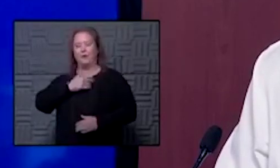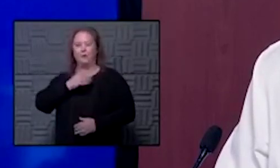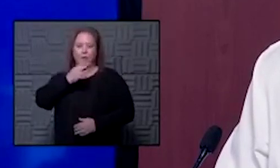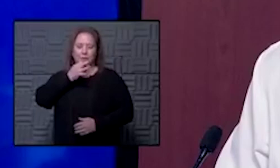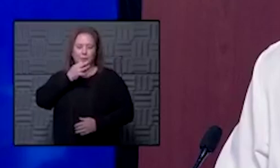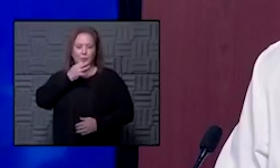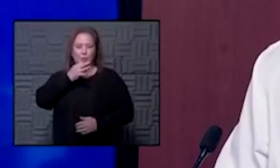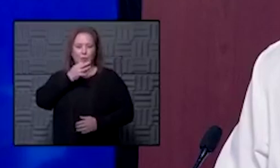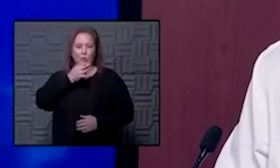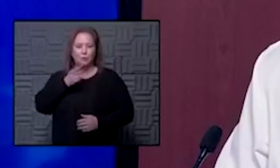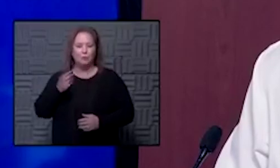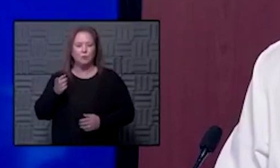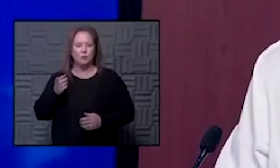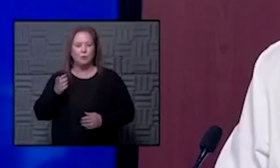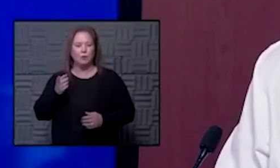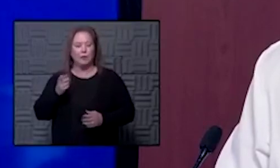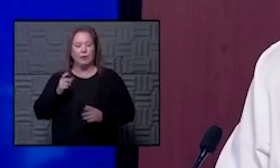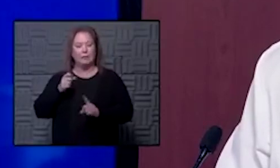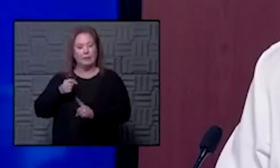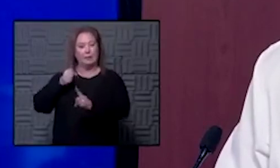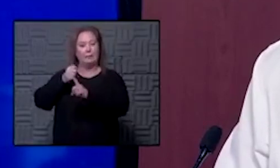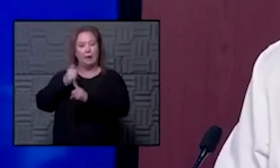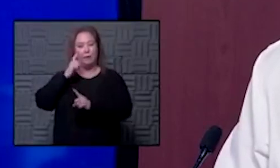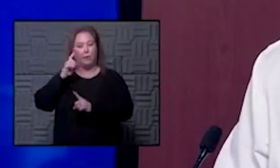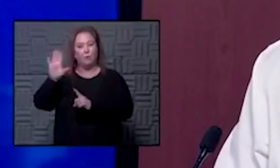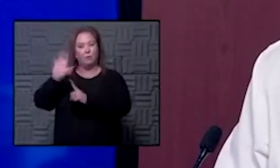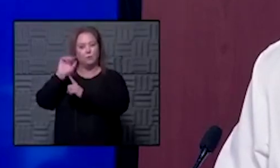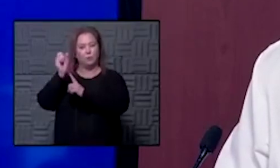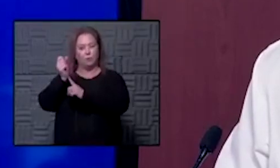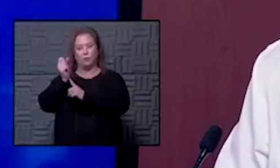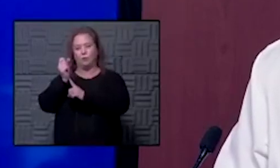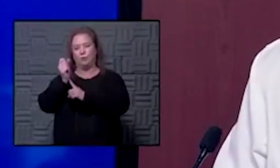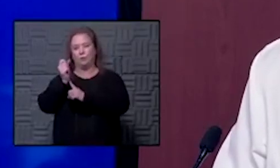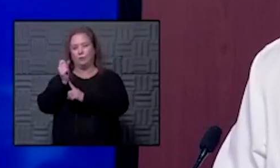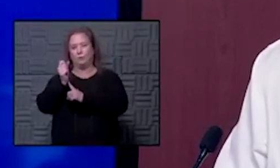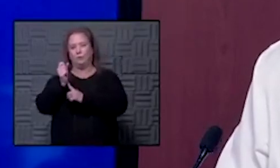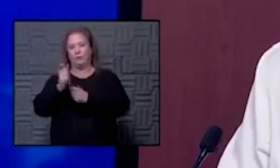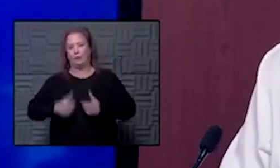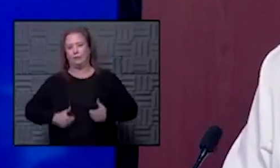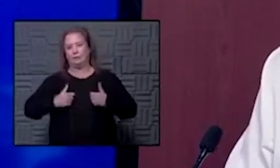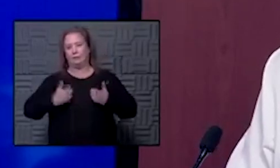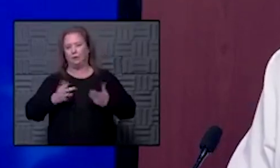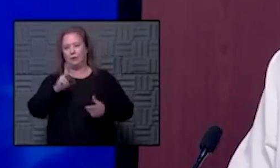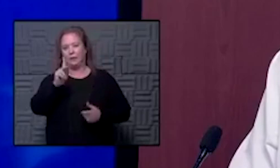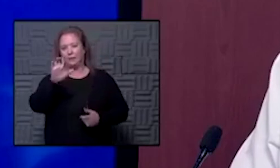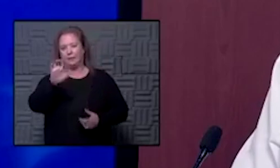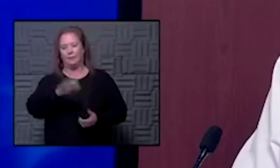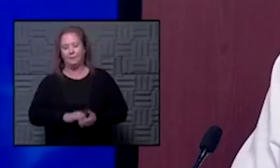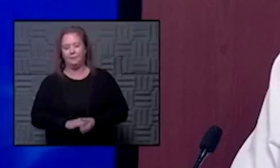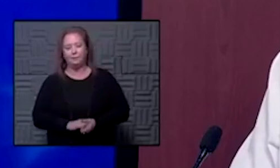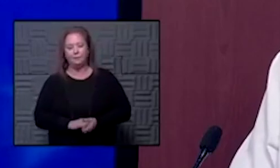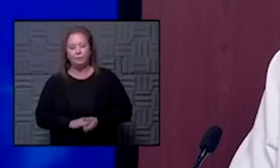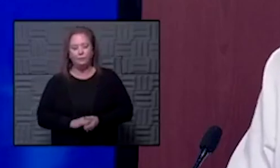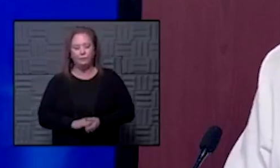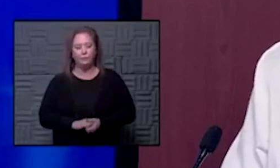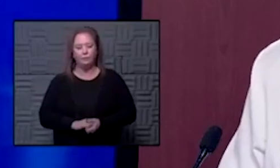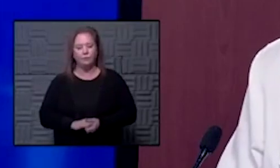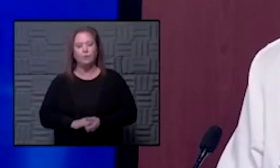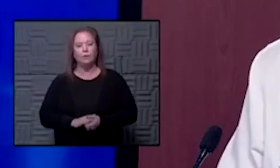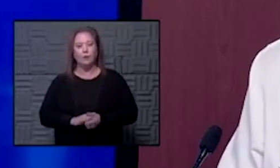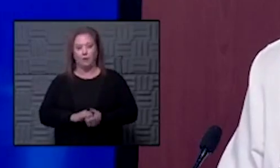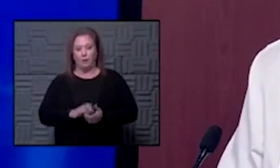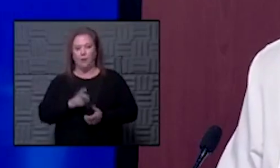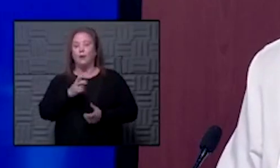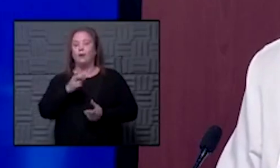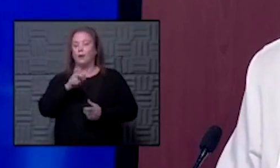um the the impact for those situations i don't think exist here in kansas city there is maybe a question about